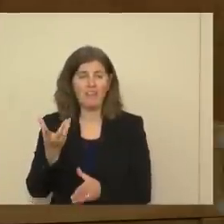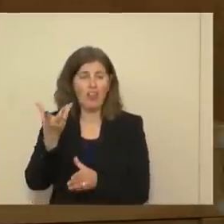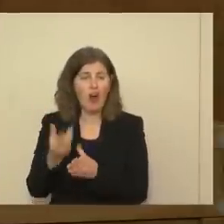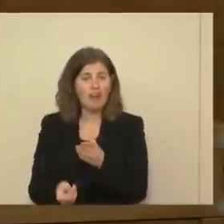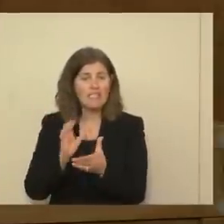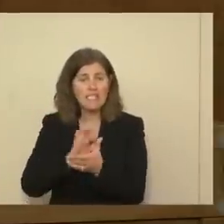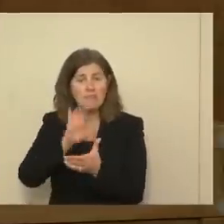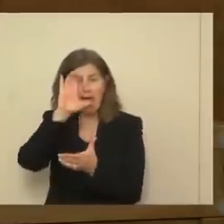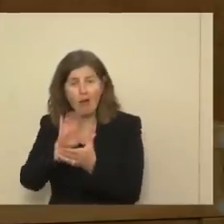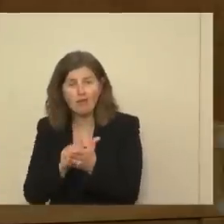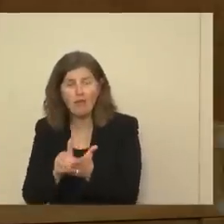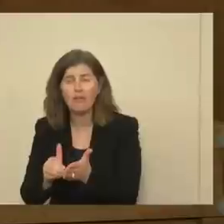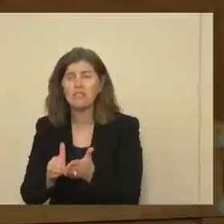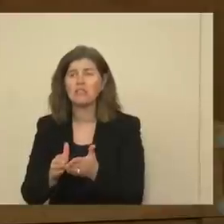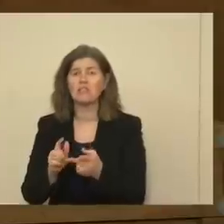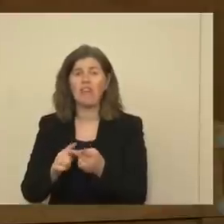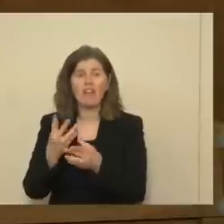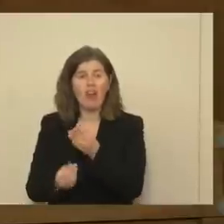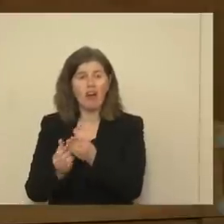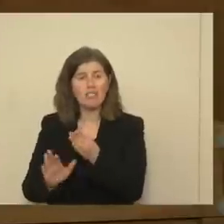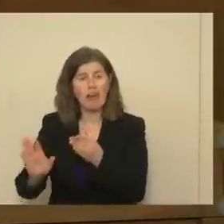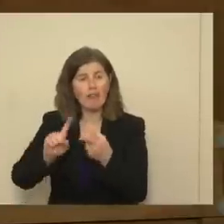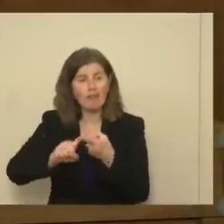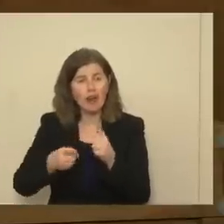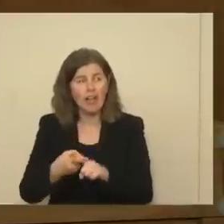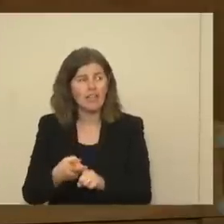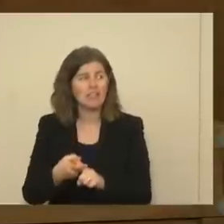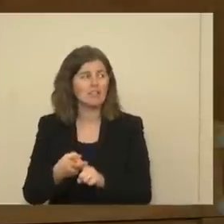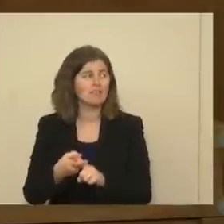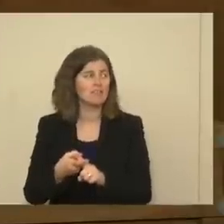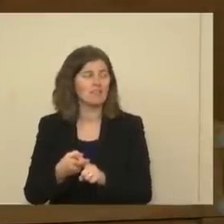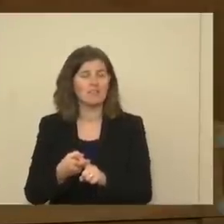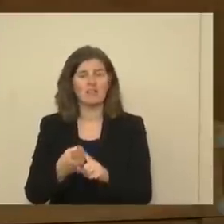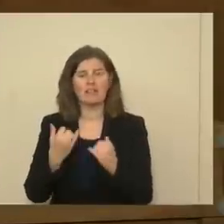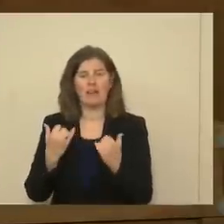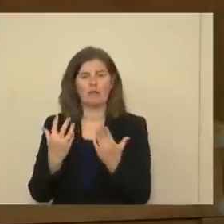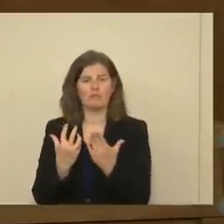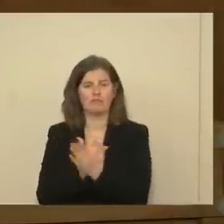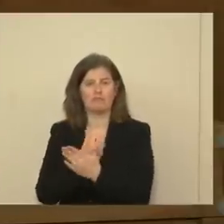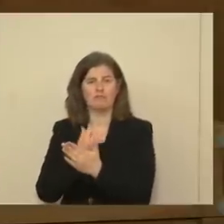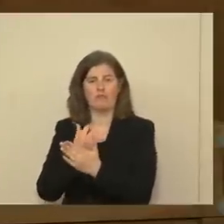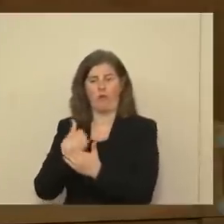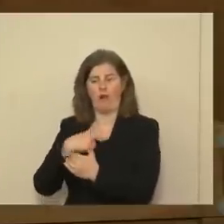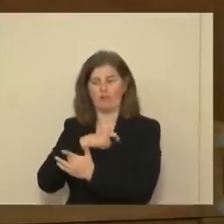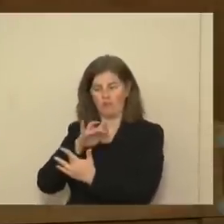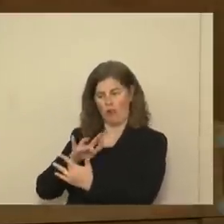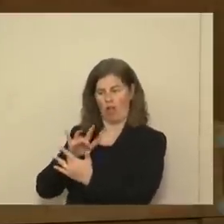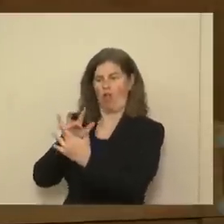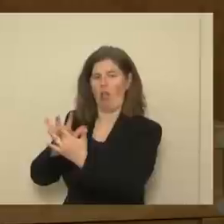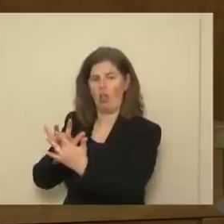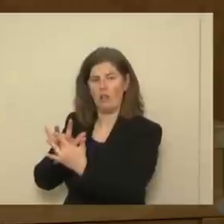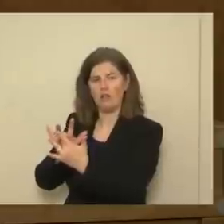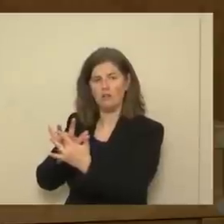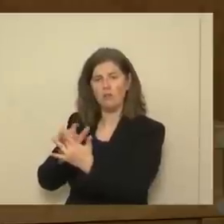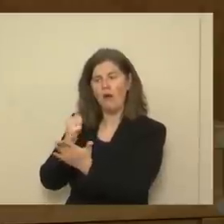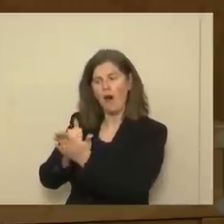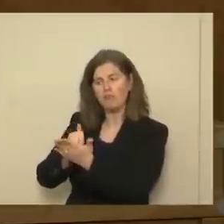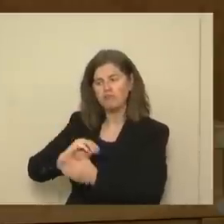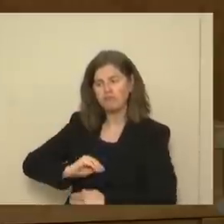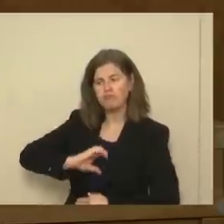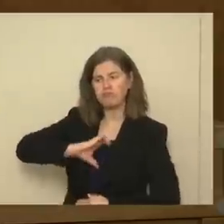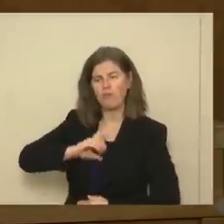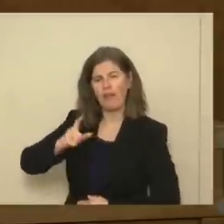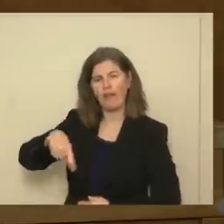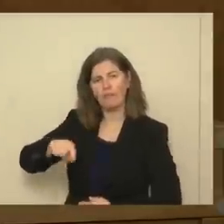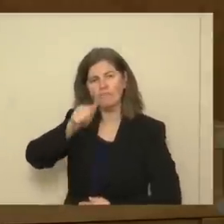often, other friends. It's a great time for us to reach out to them and help hold them up to